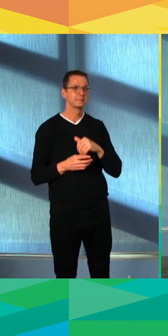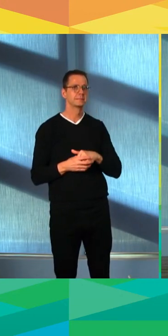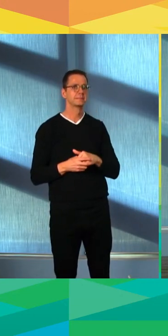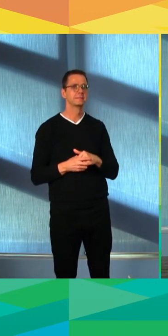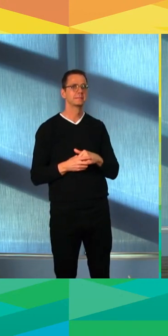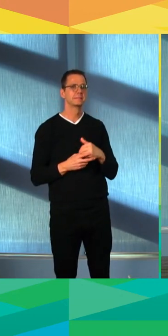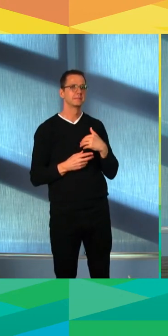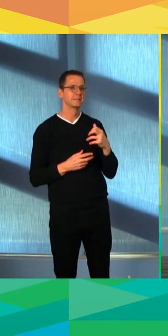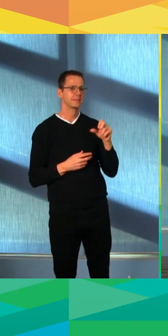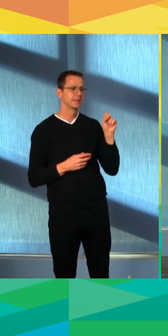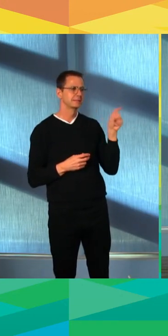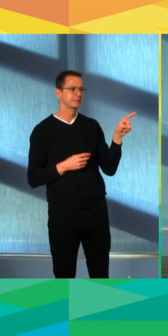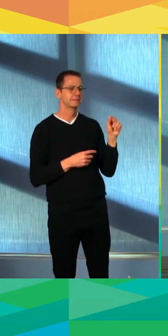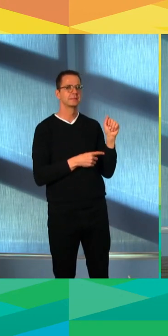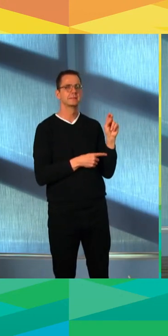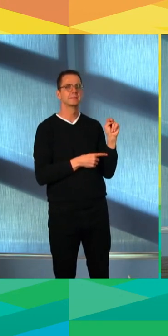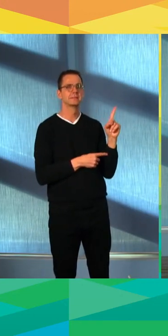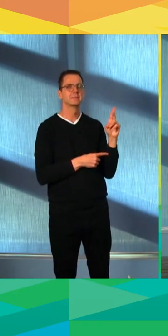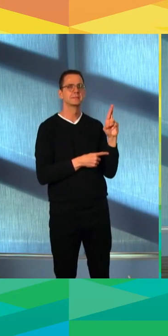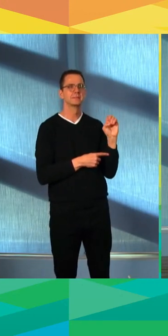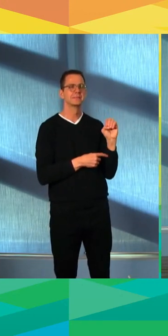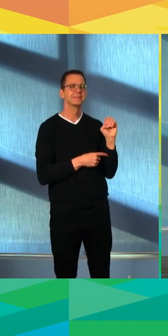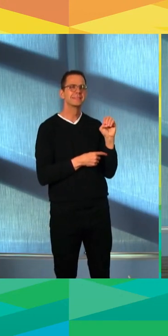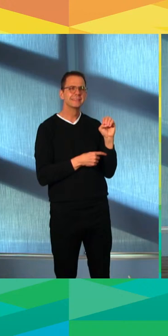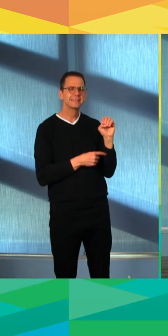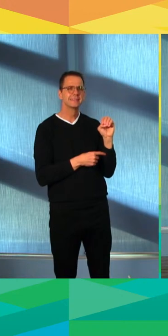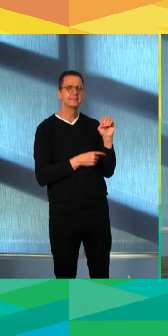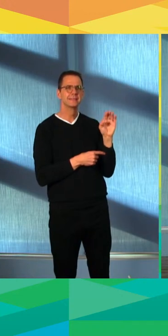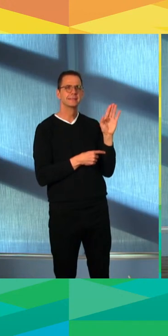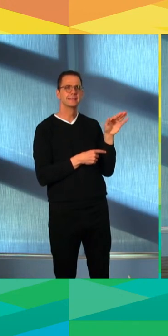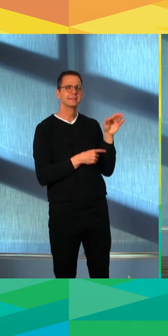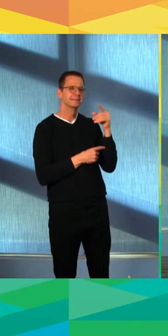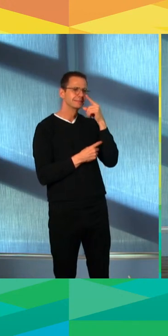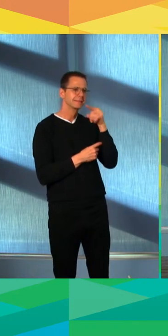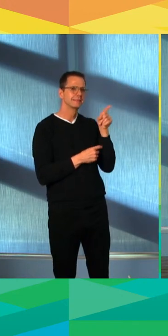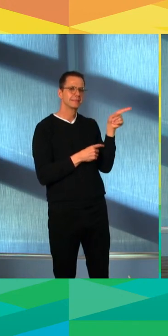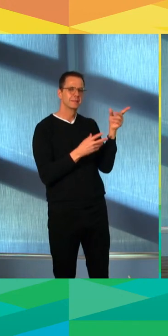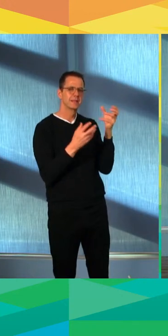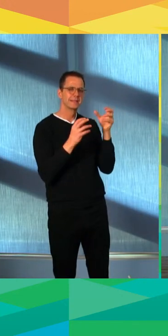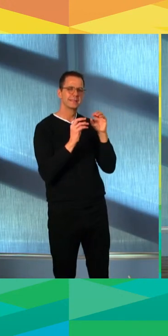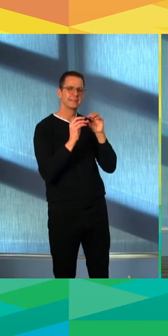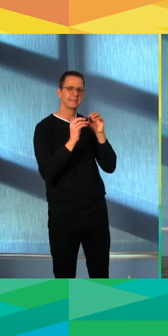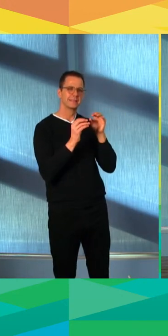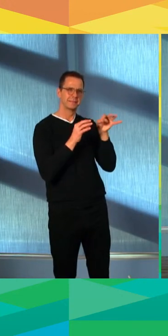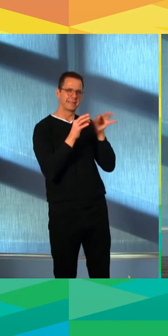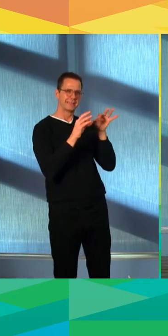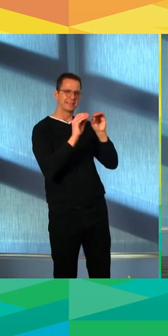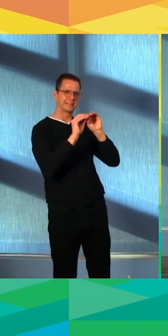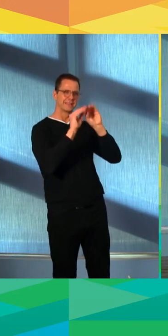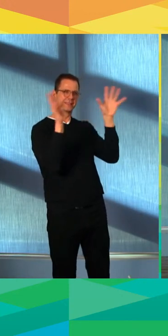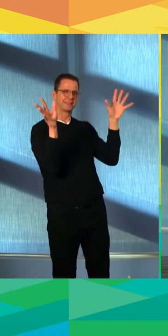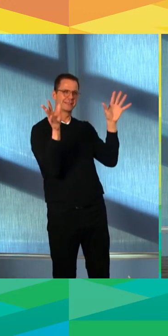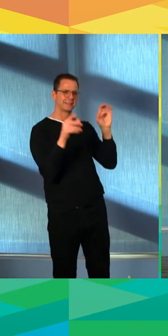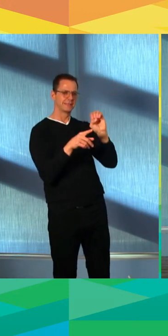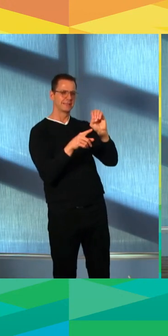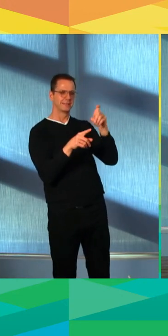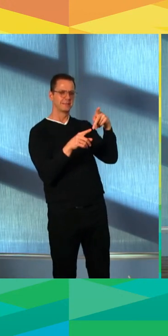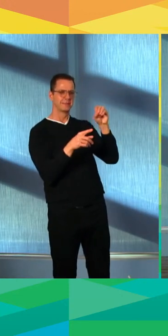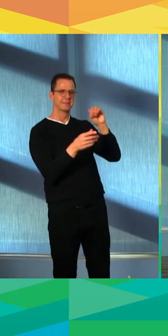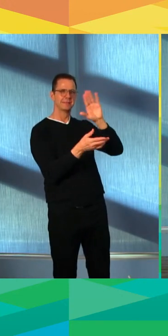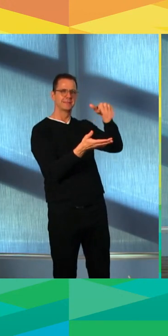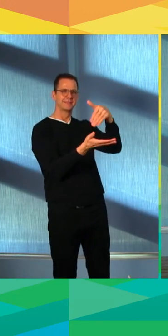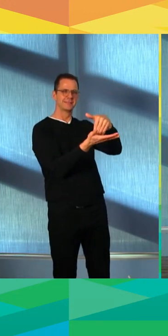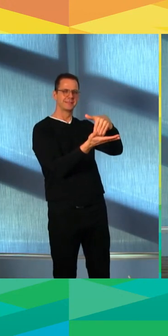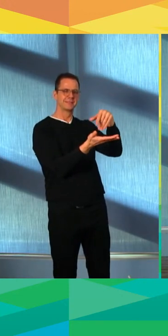some clarity around the rec centers. see the site has just been updated to say the four other rec centers other than Kinsman are being closed.